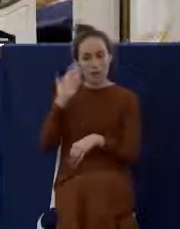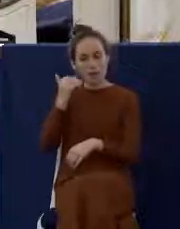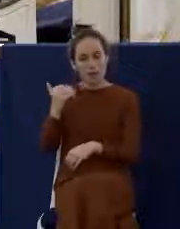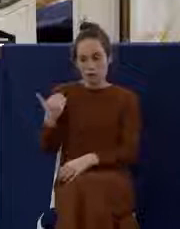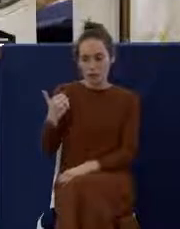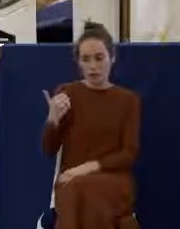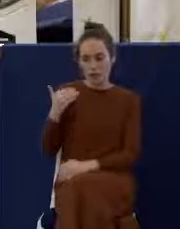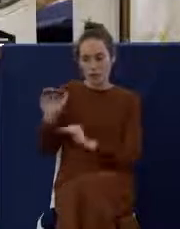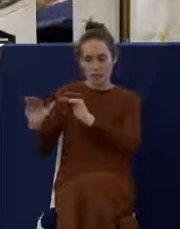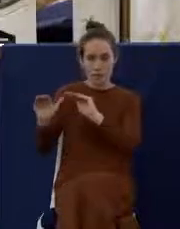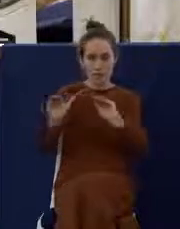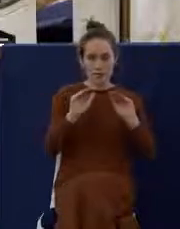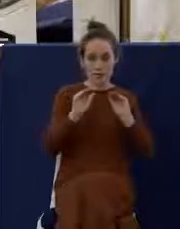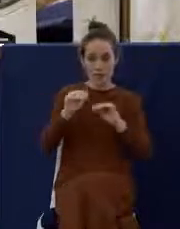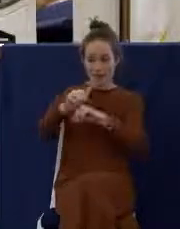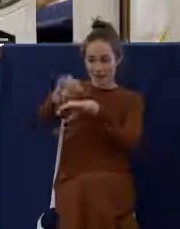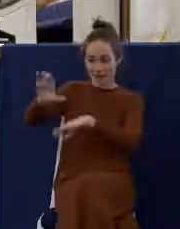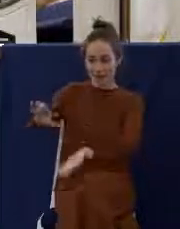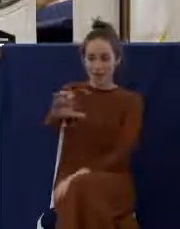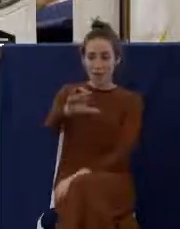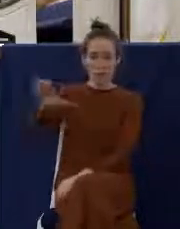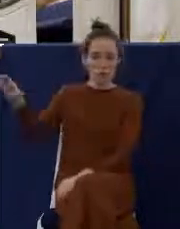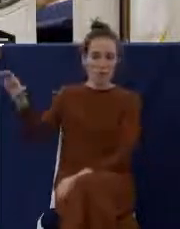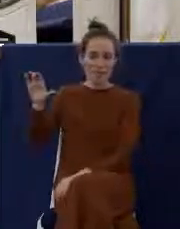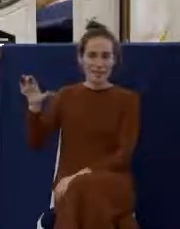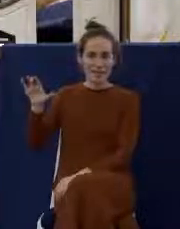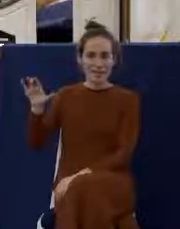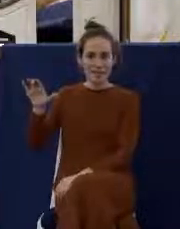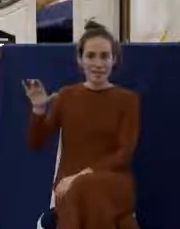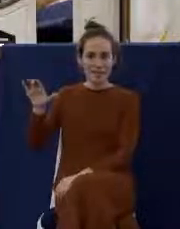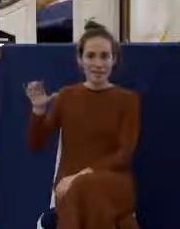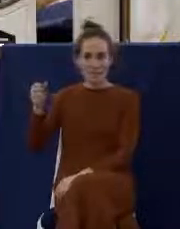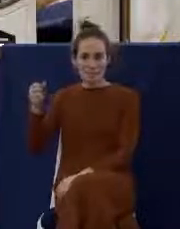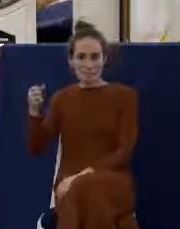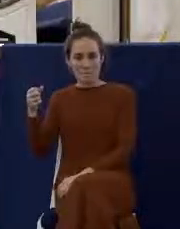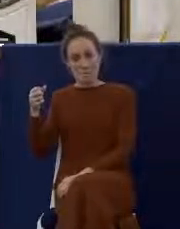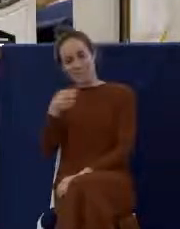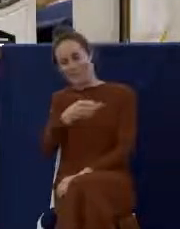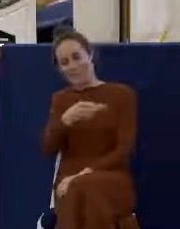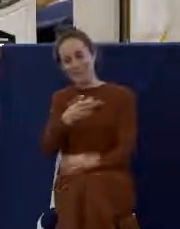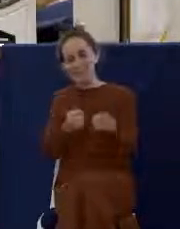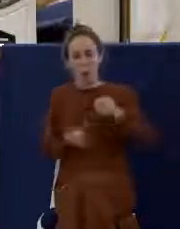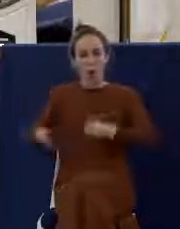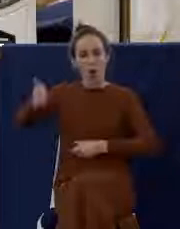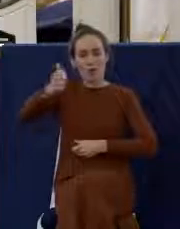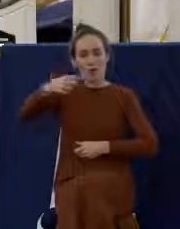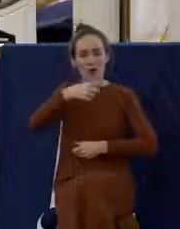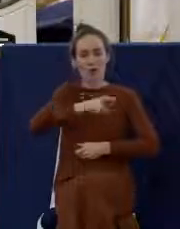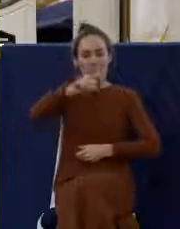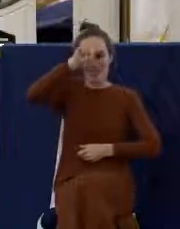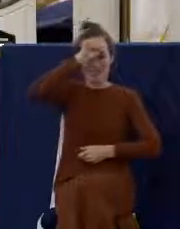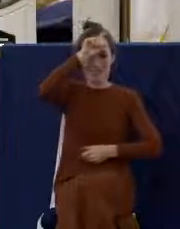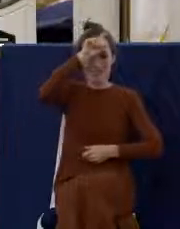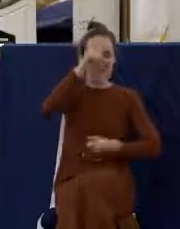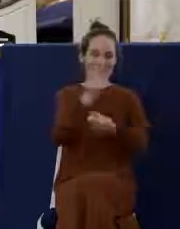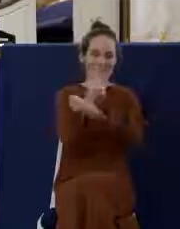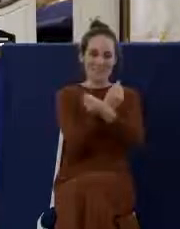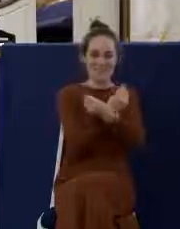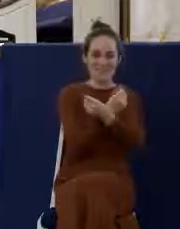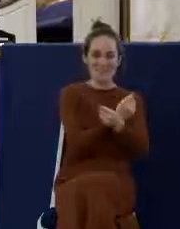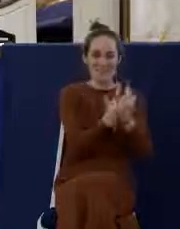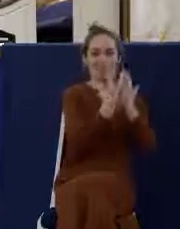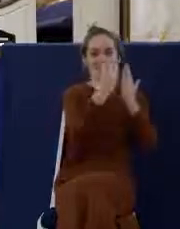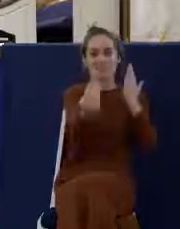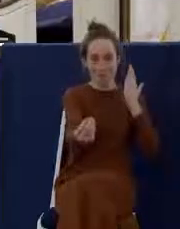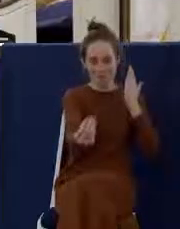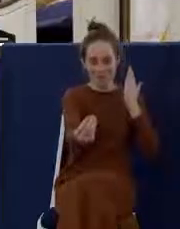that Calvary superseded the Exodus as the greatest redemptive event in history. And that